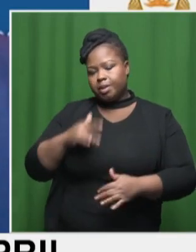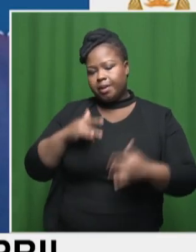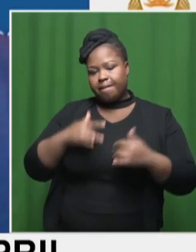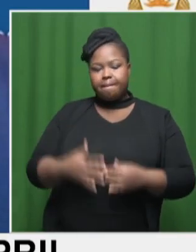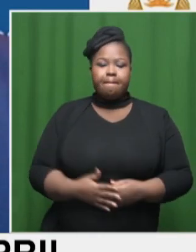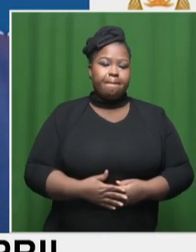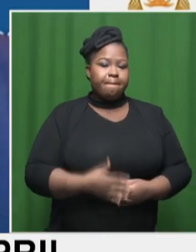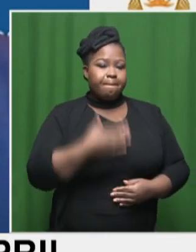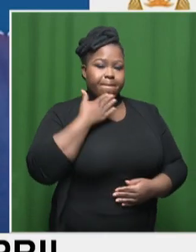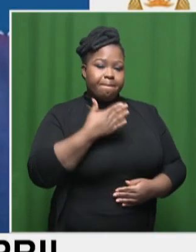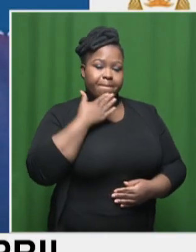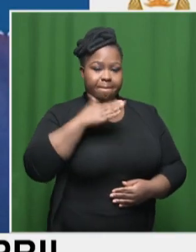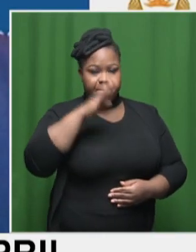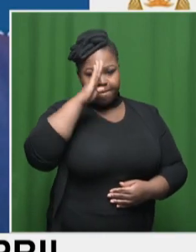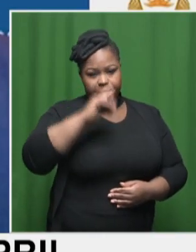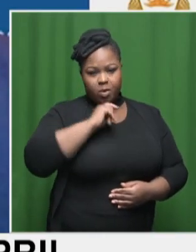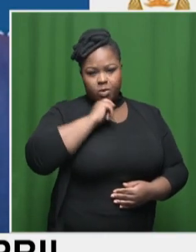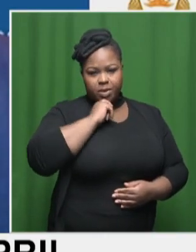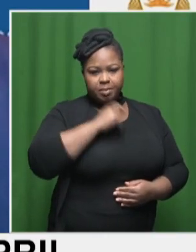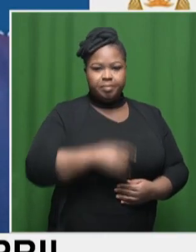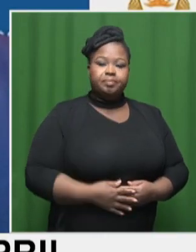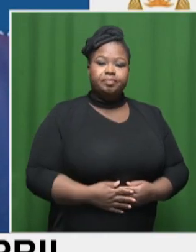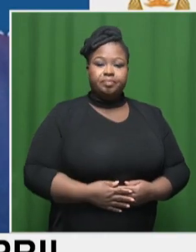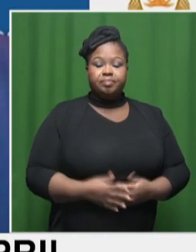very much. Good morning. Thank